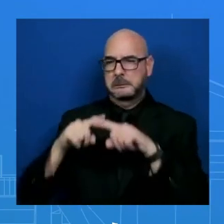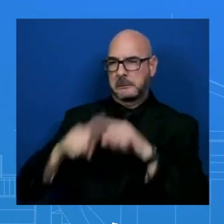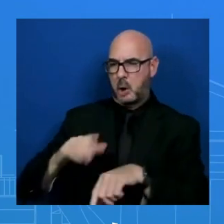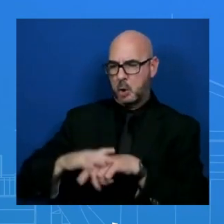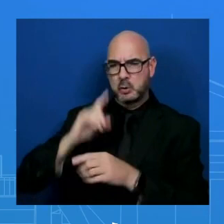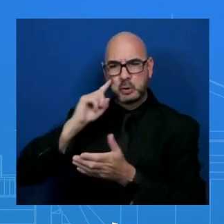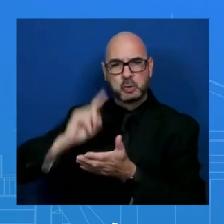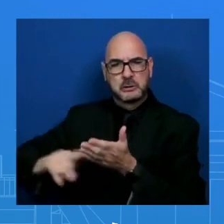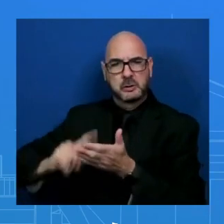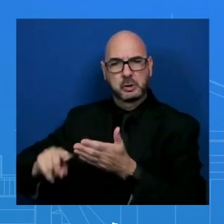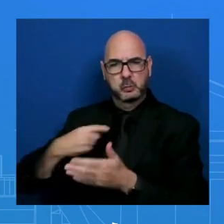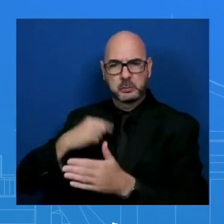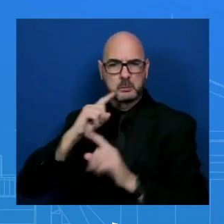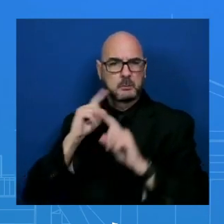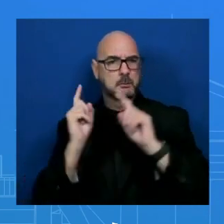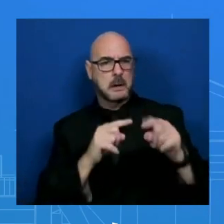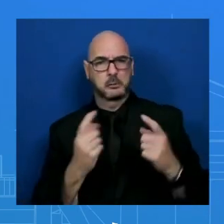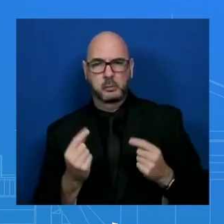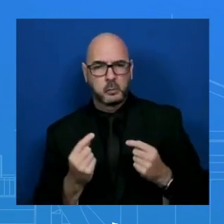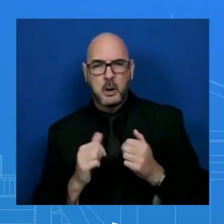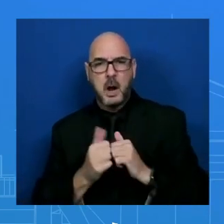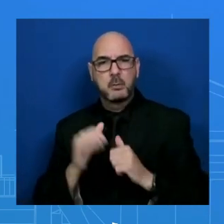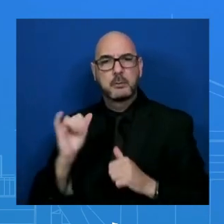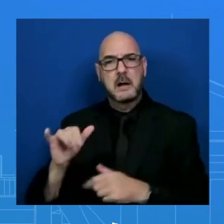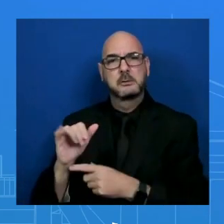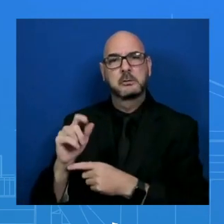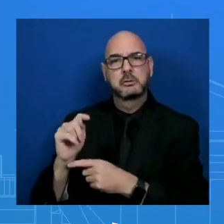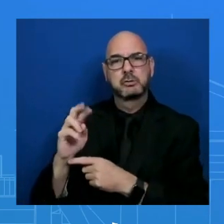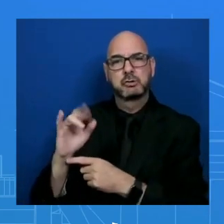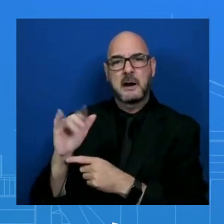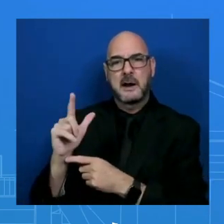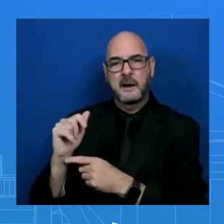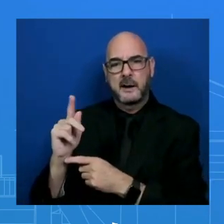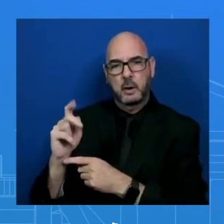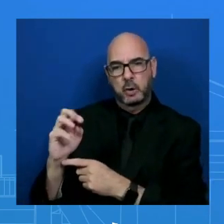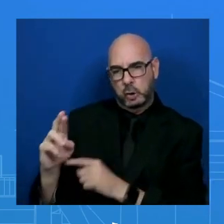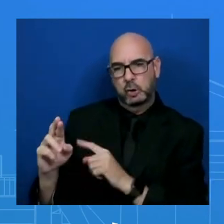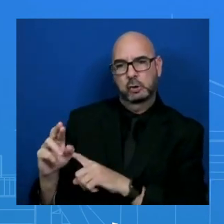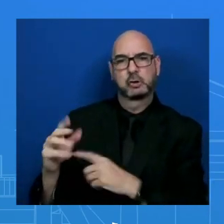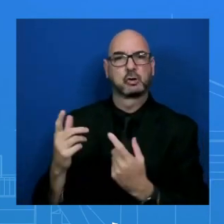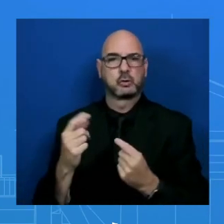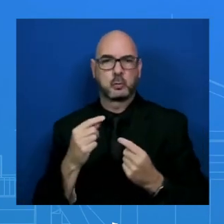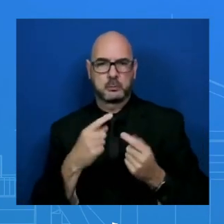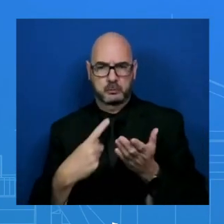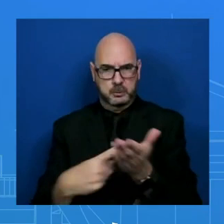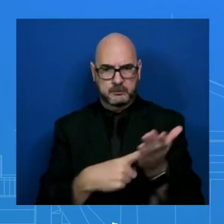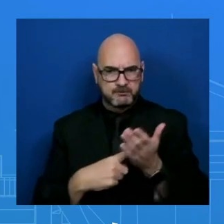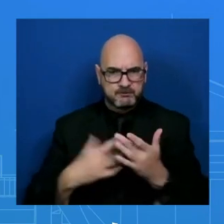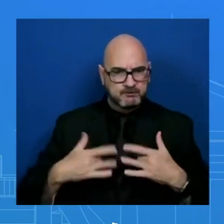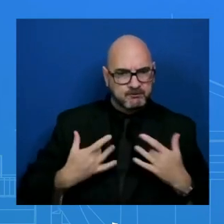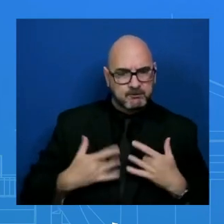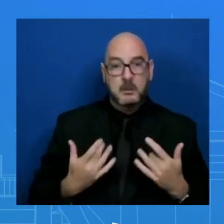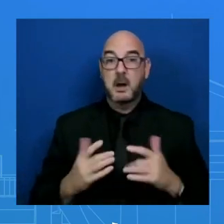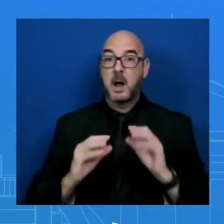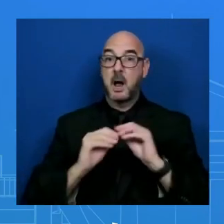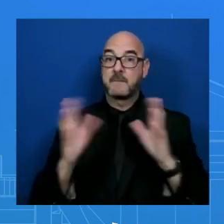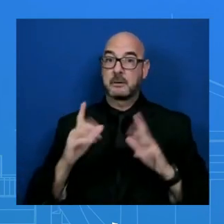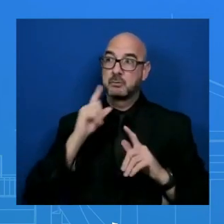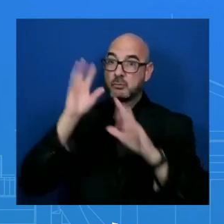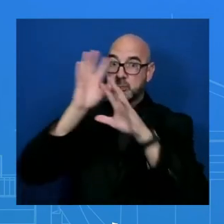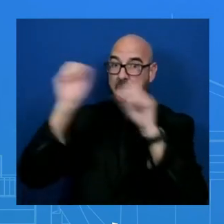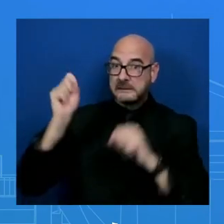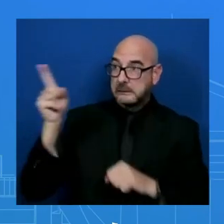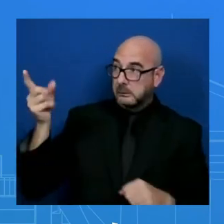and interconnected trilateral cooperation, as most recently evidenced in the President's summit with President Yoon and Prime Minister